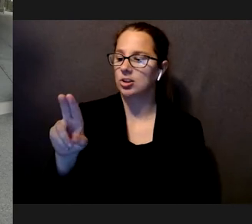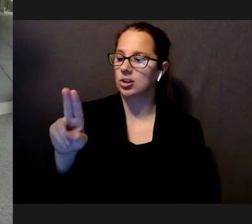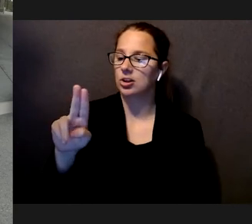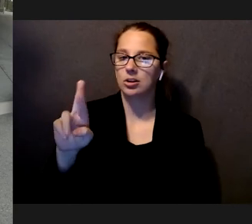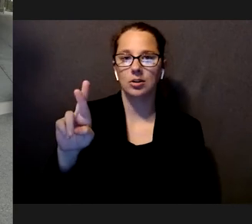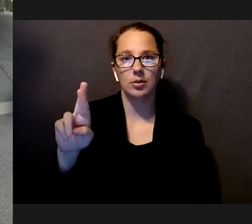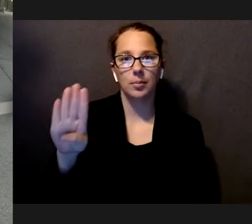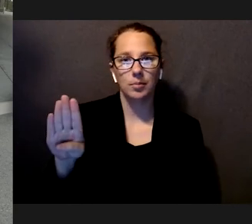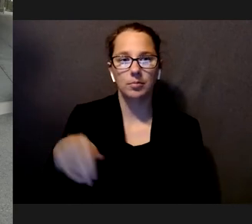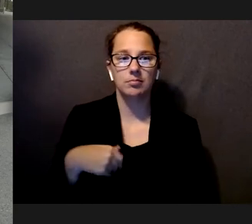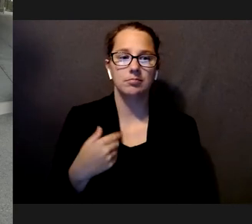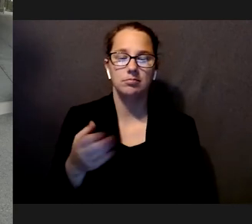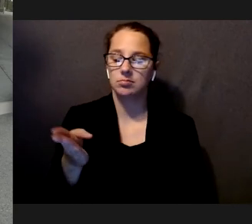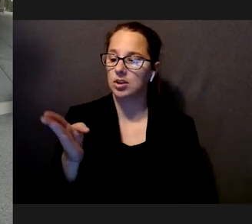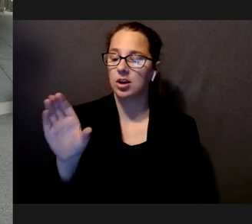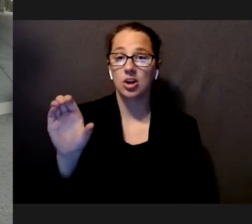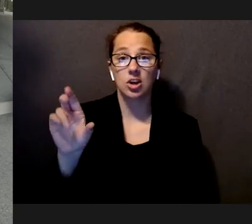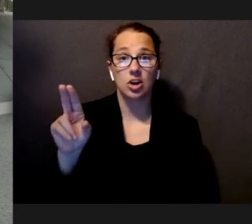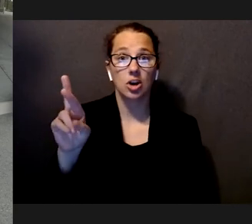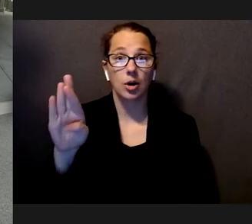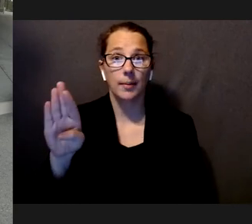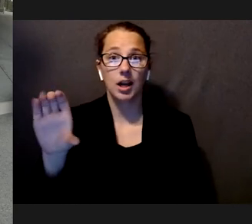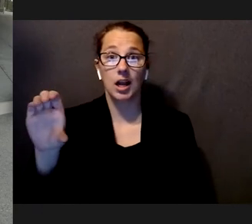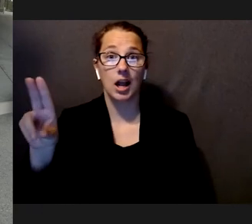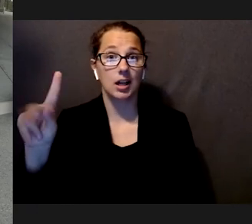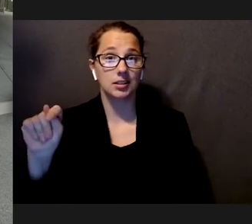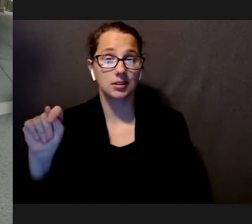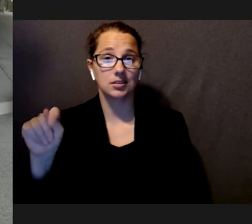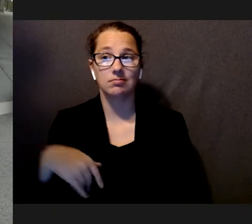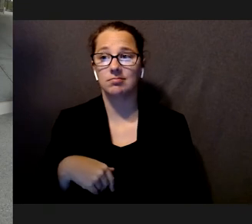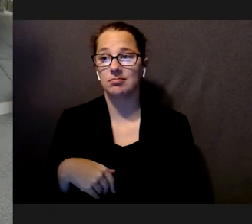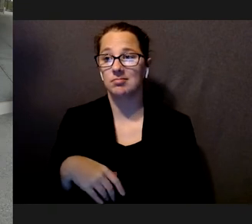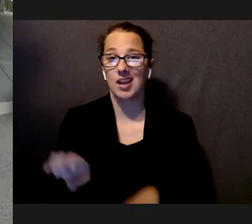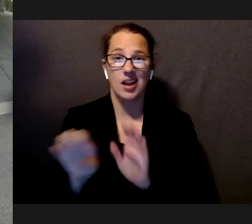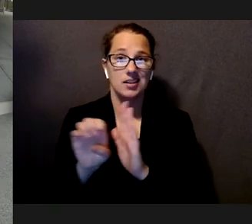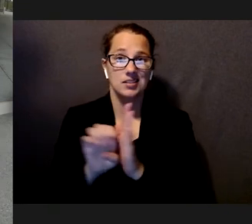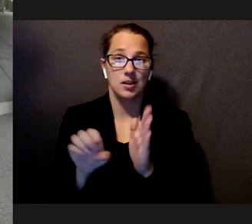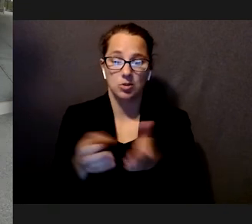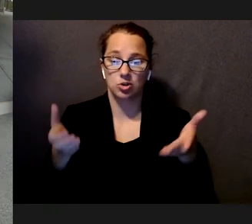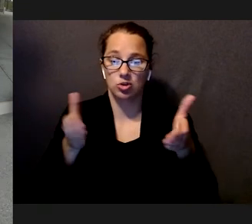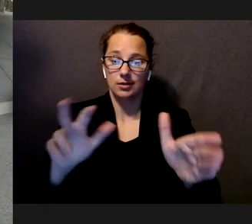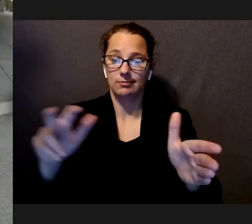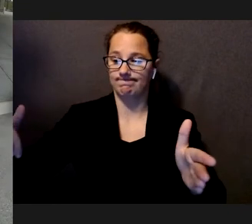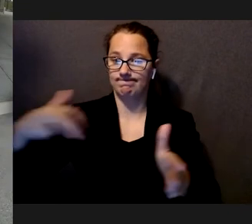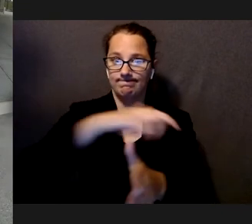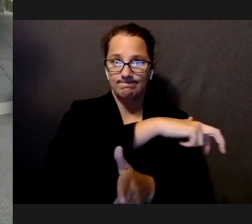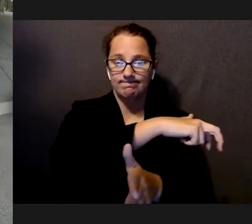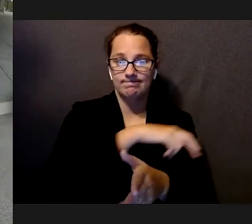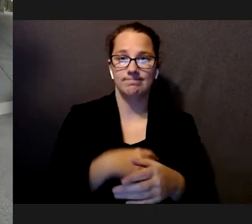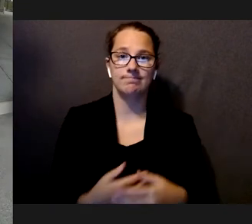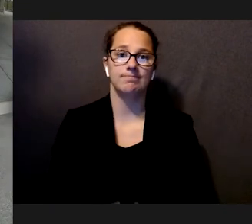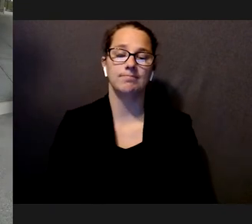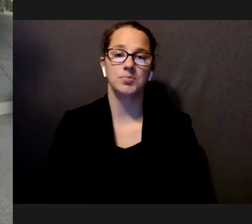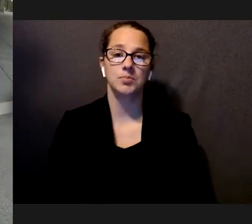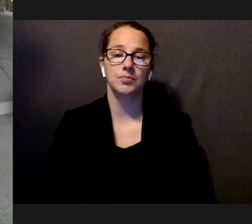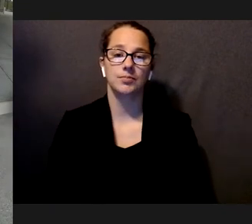curbs or curb cuts. For example, when crossing a street, areas